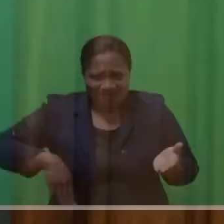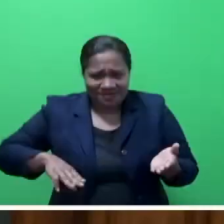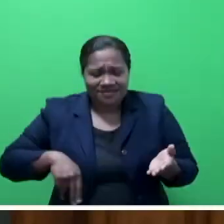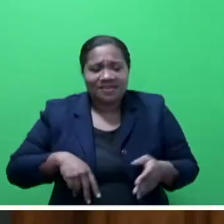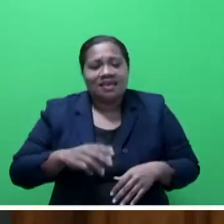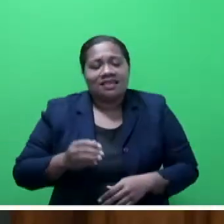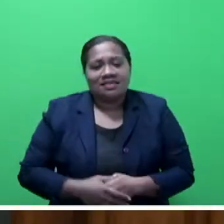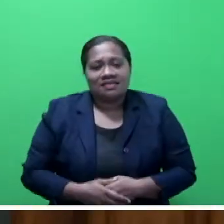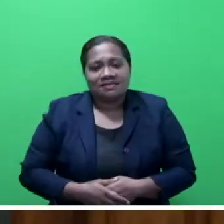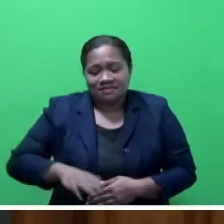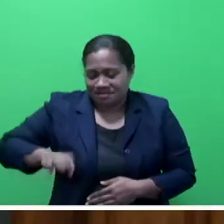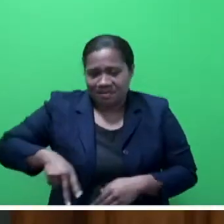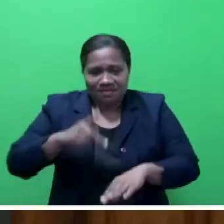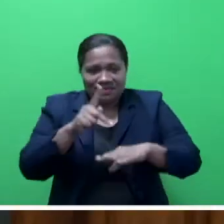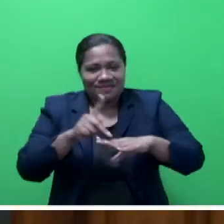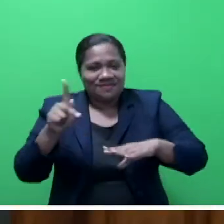of Parliament.